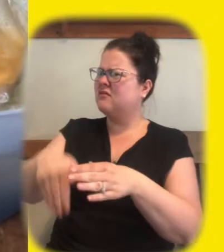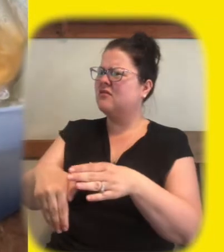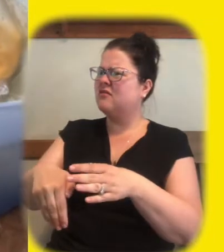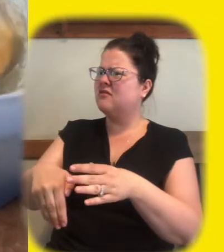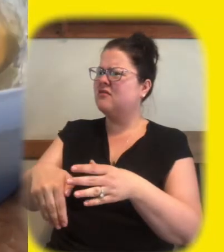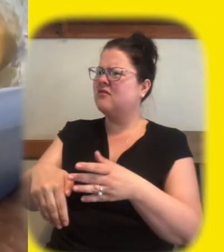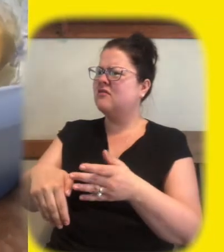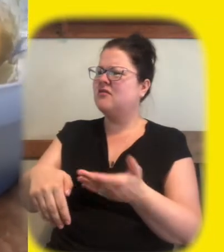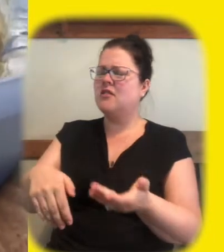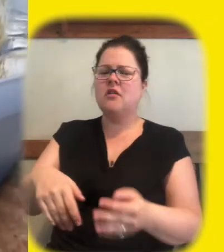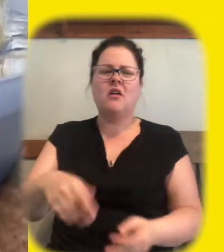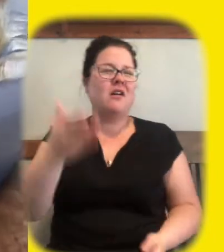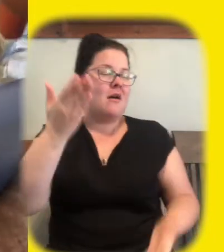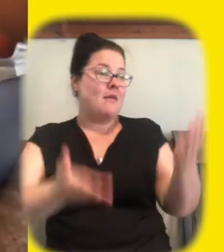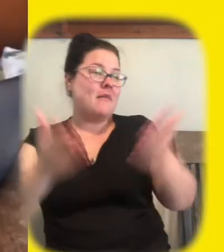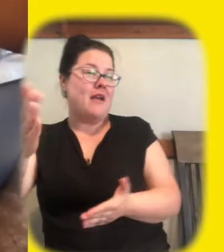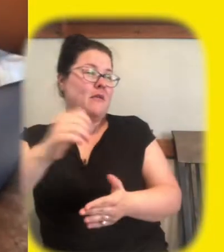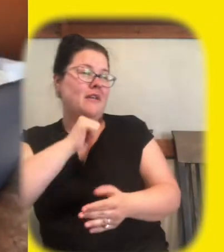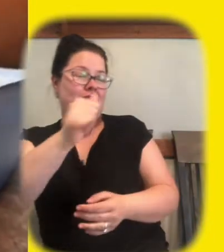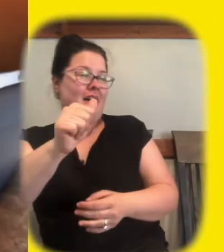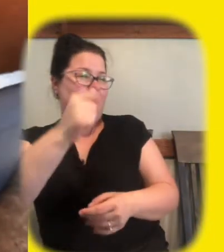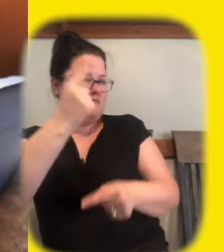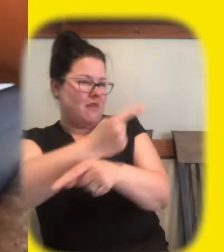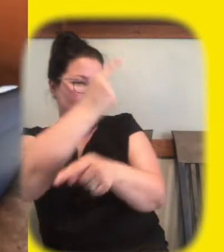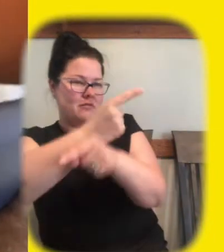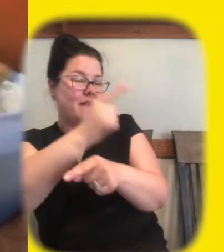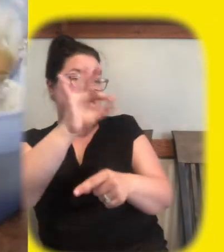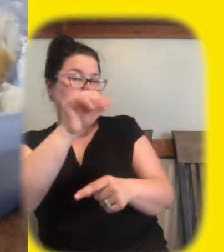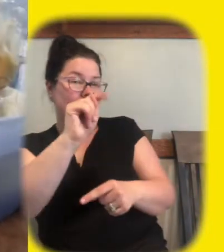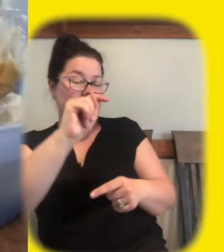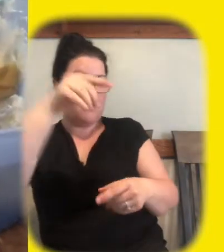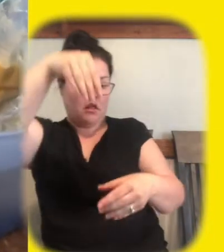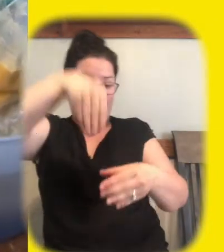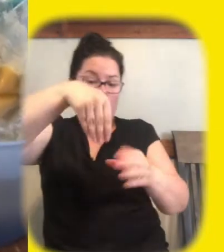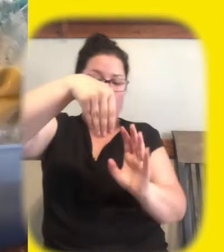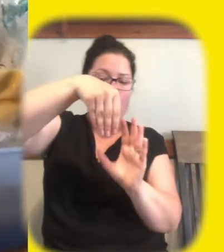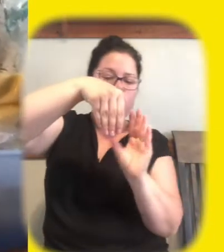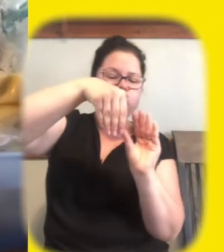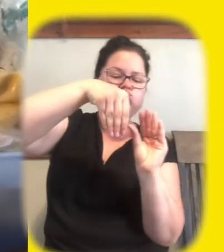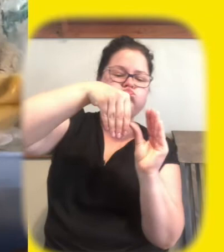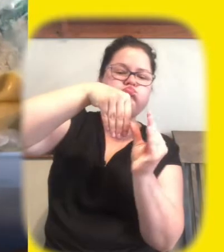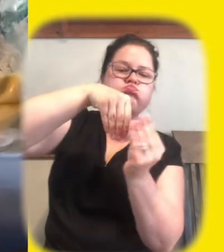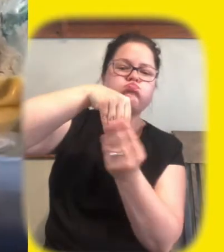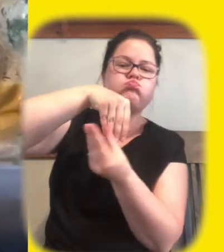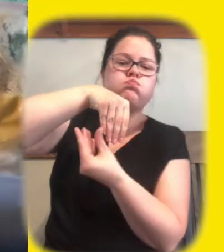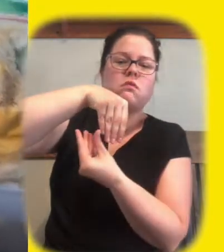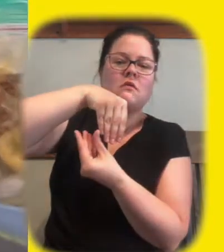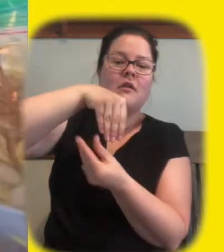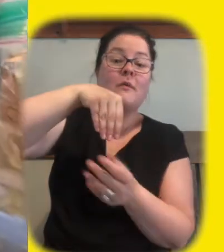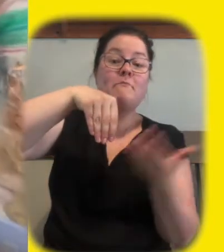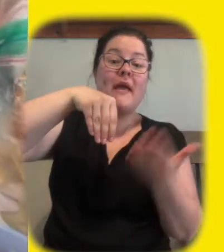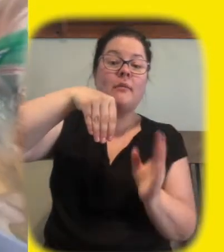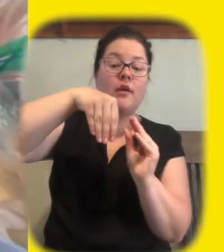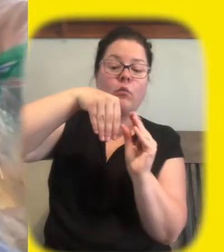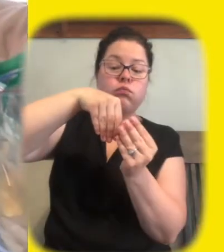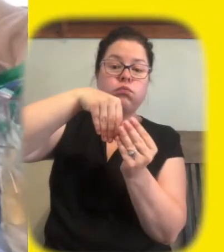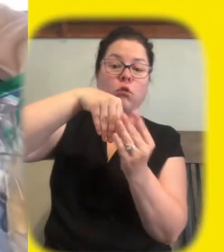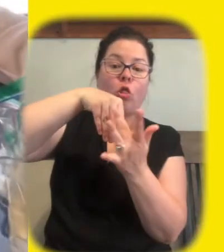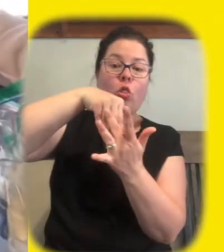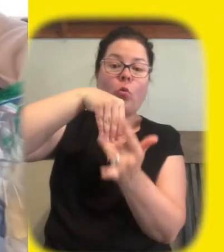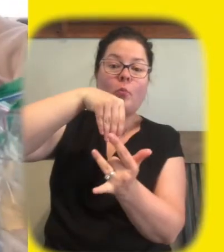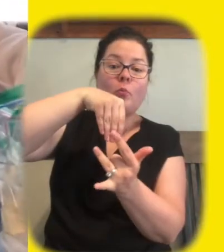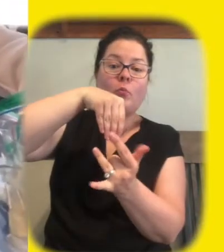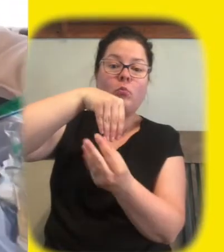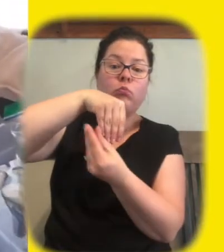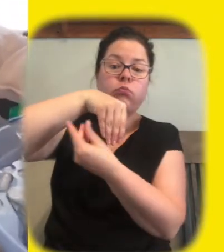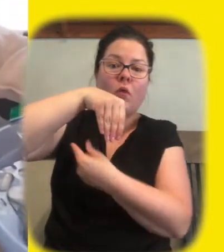do you maybe we didn't have the fat in an even layer around yeah so that's the thing with